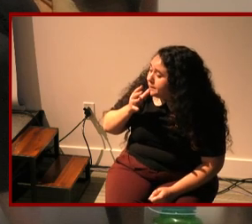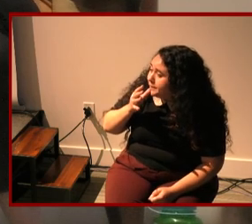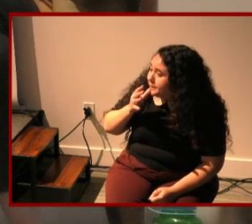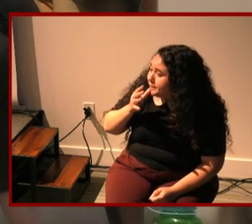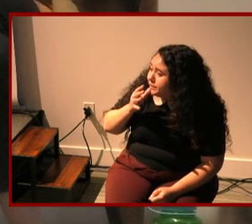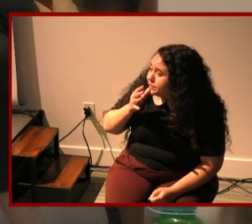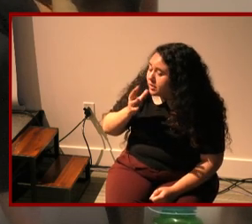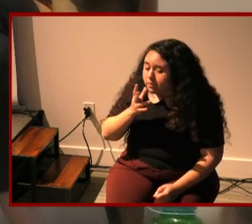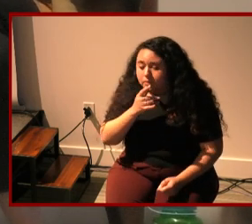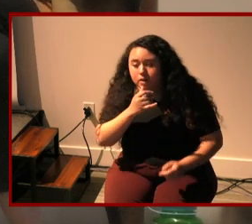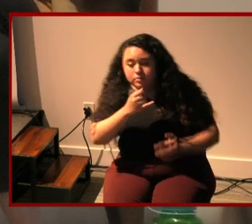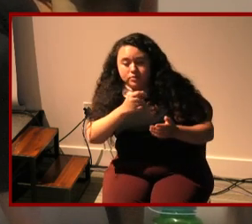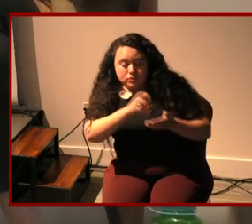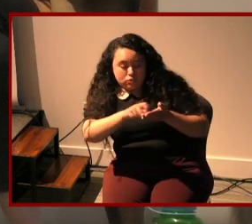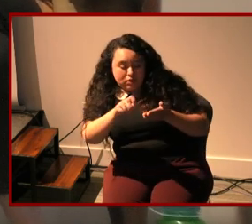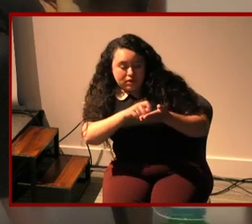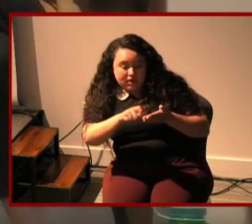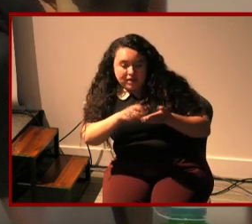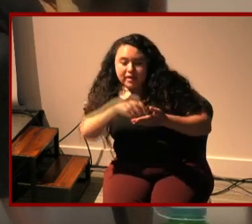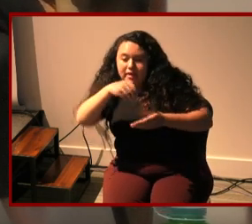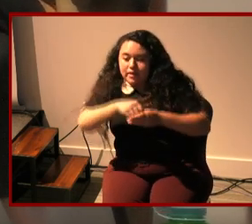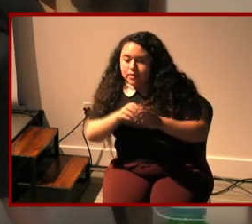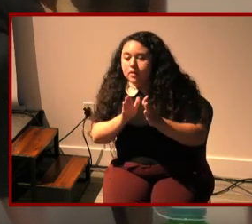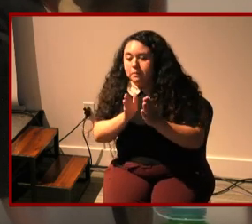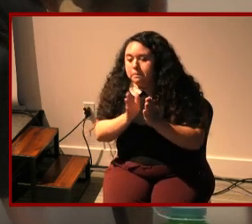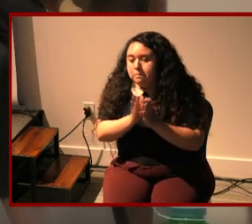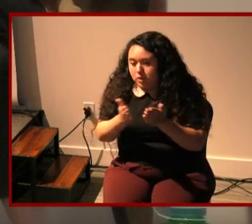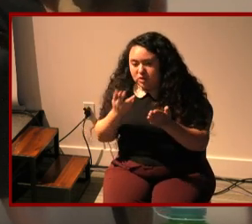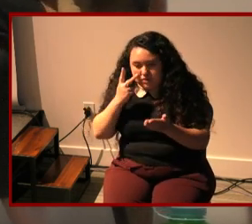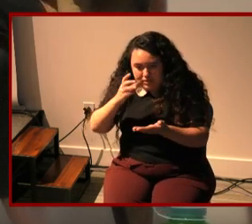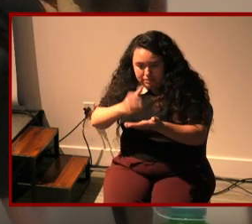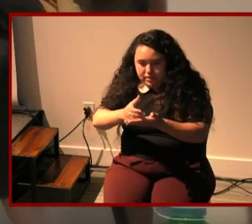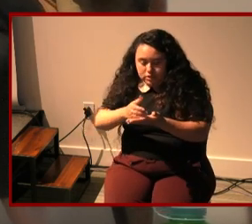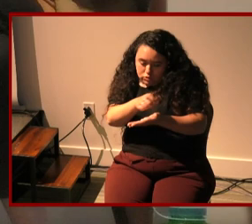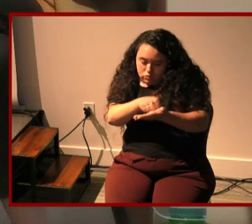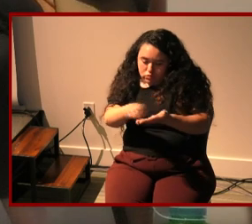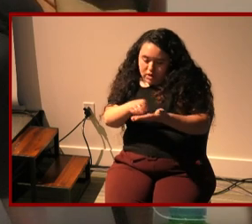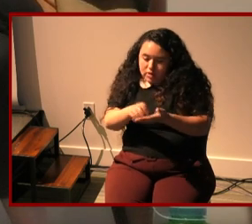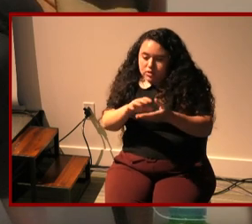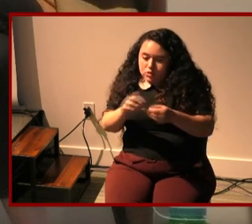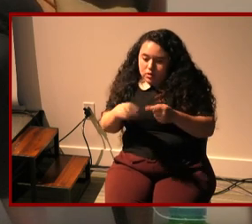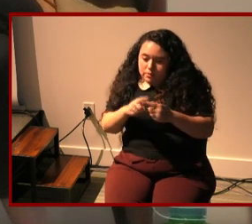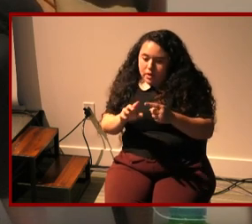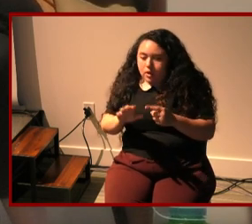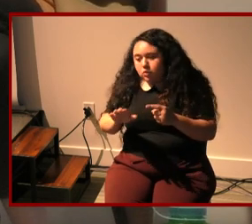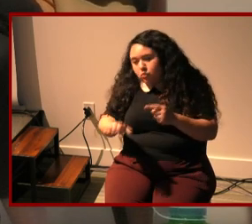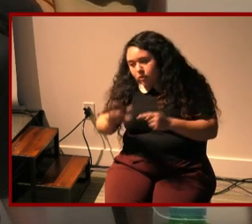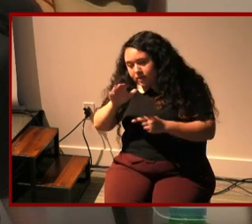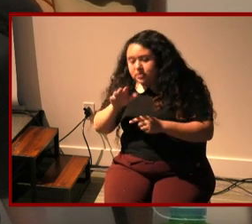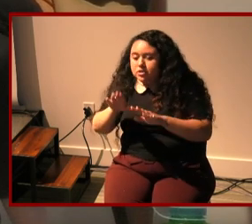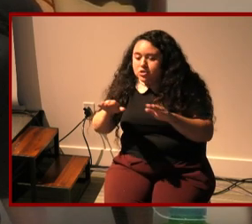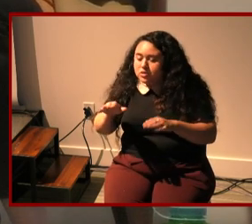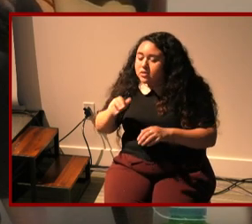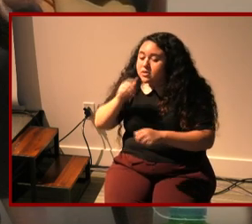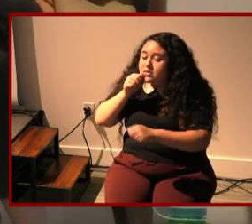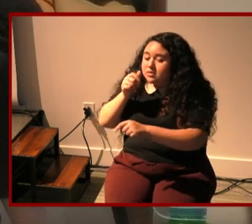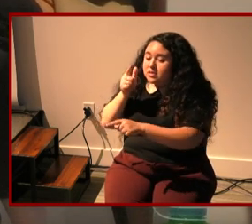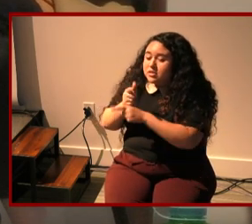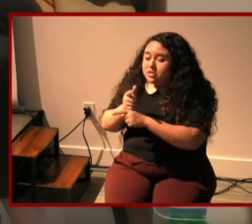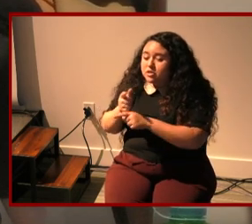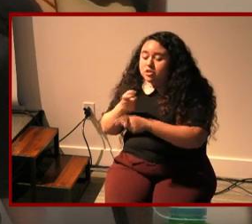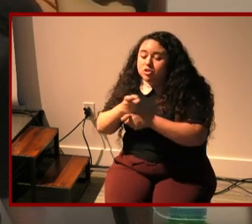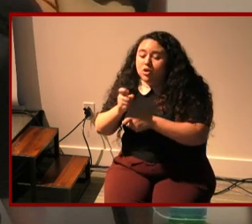and the mom is writing at the time she's writing her memoir about raising the child and the sisters say tongue-in-cheek